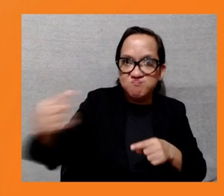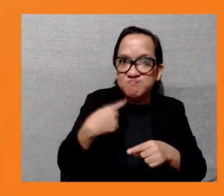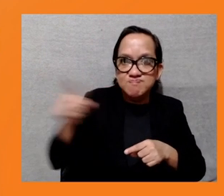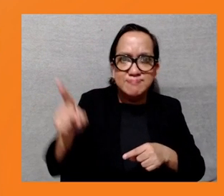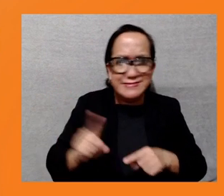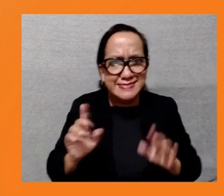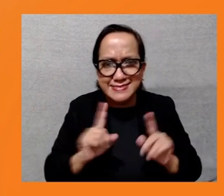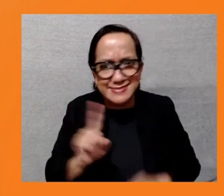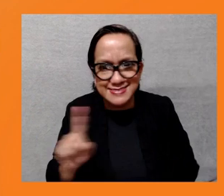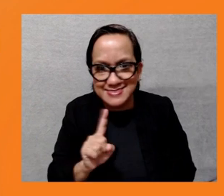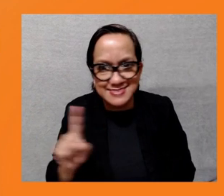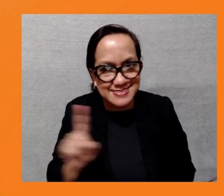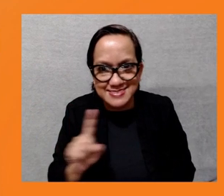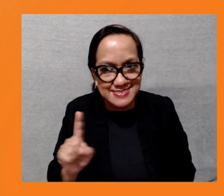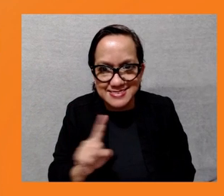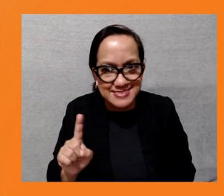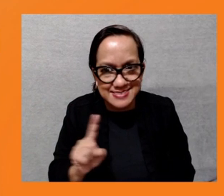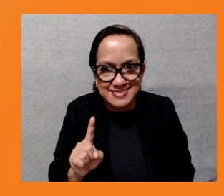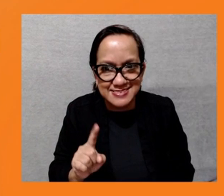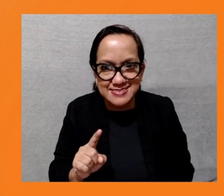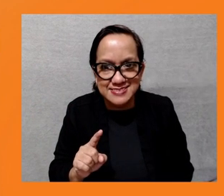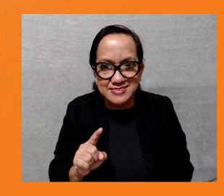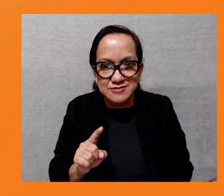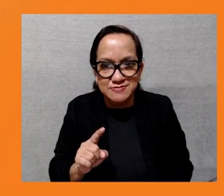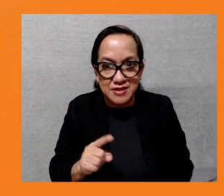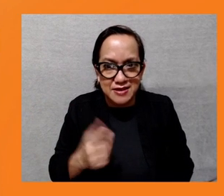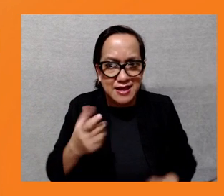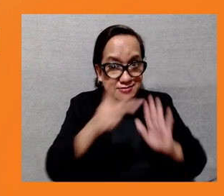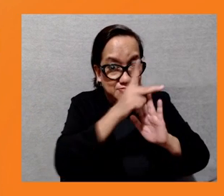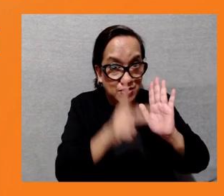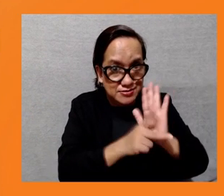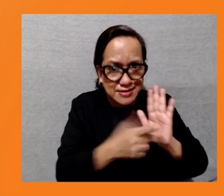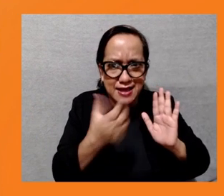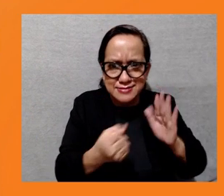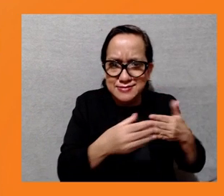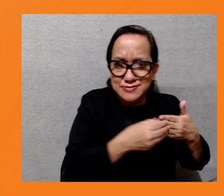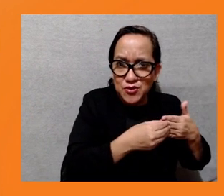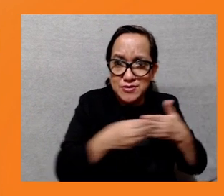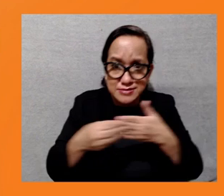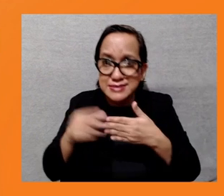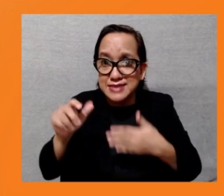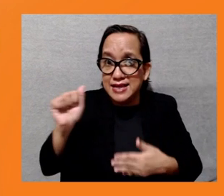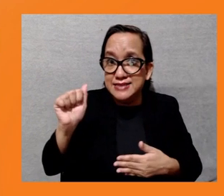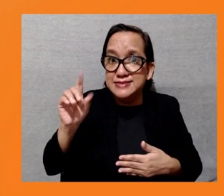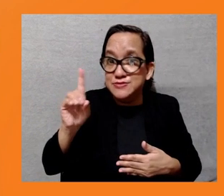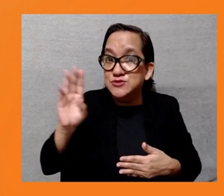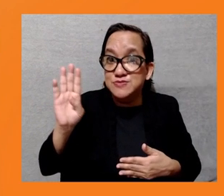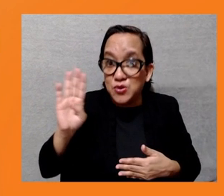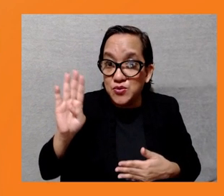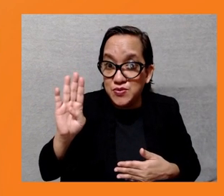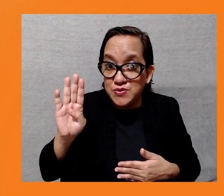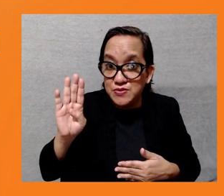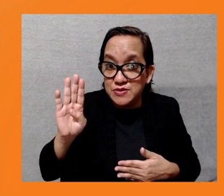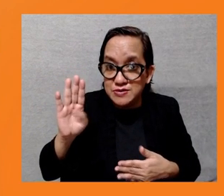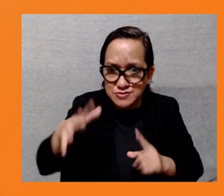policy guidance for the ADB. The new policy will have an environmental and social policy for ADB that sits